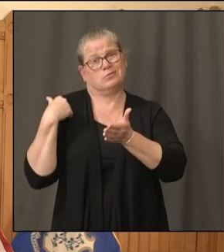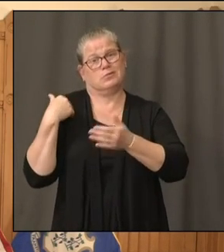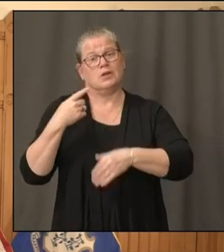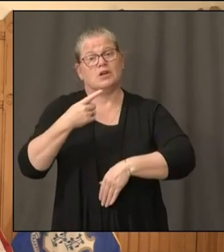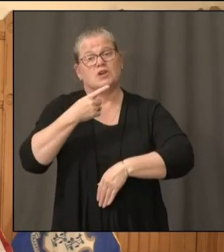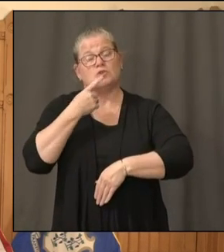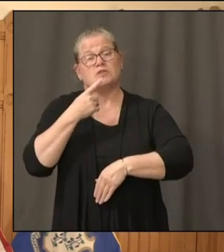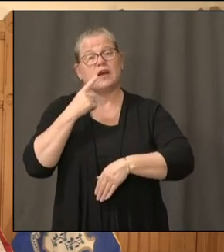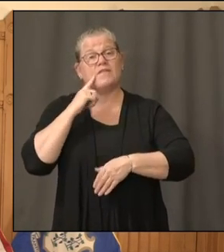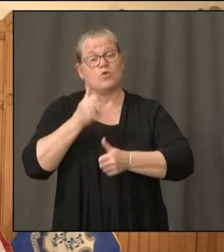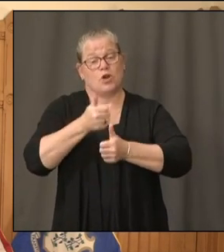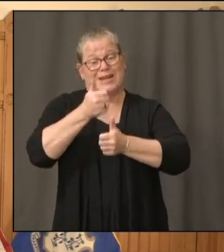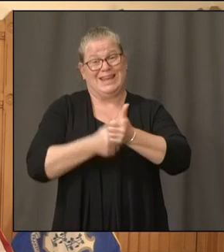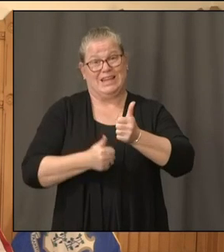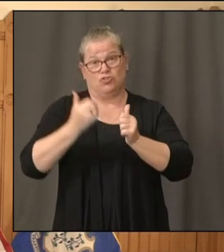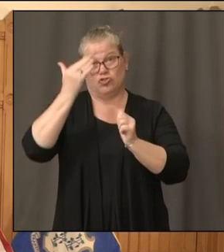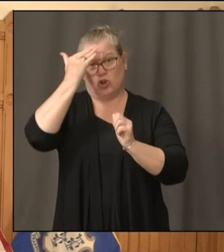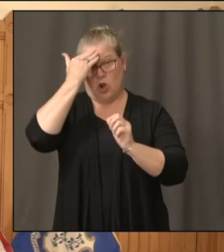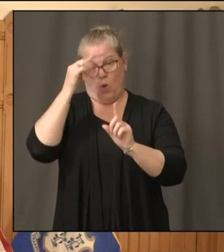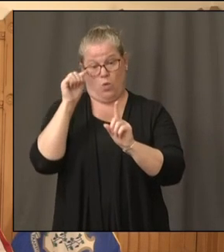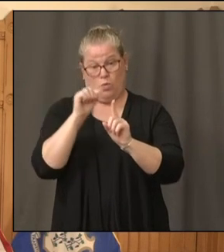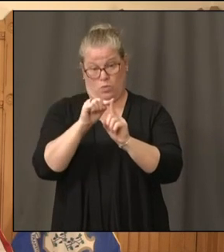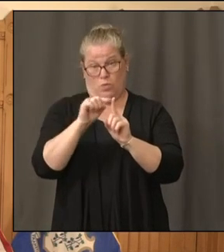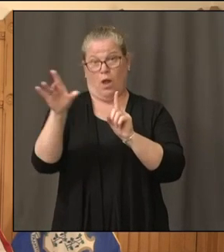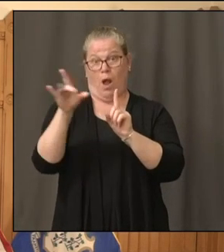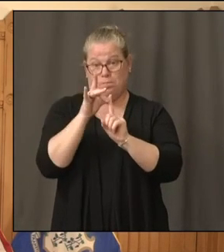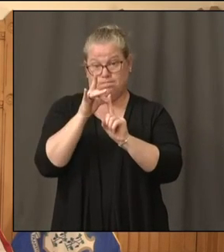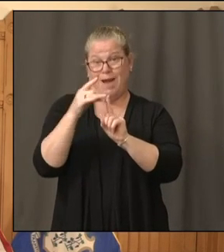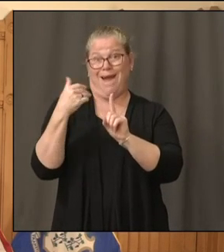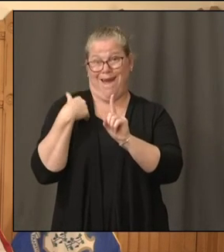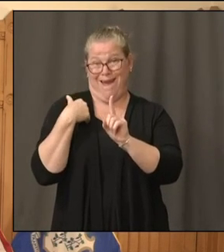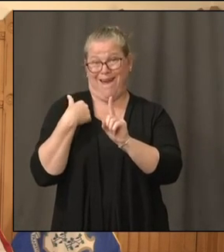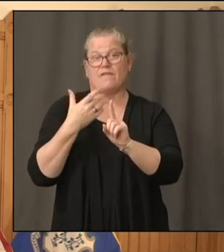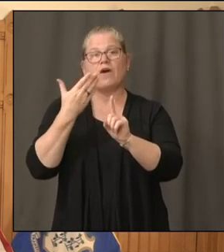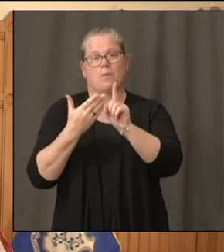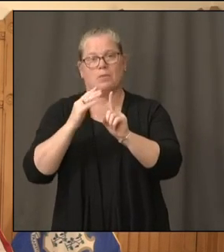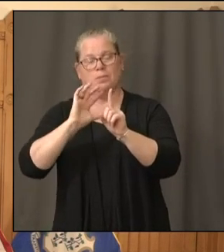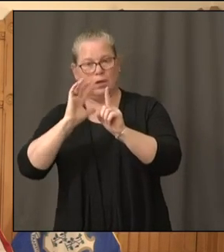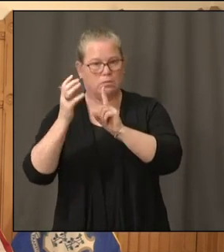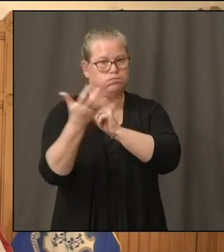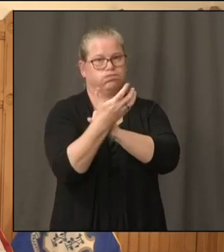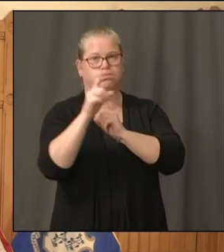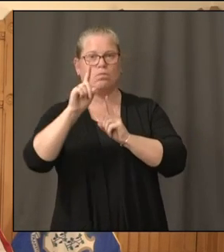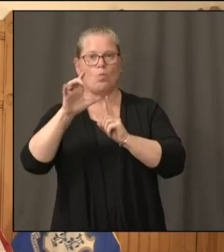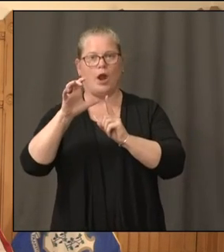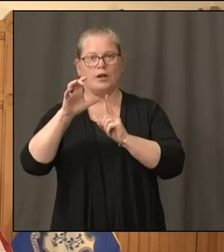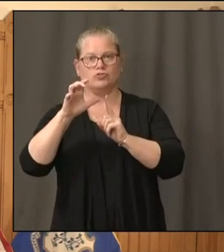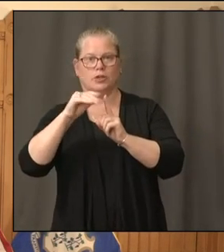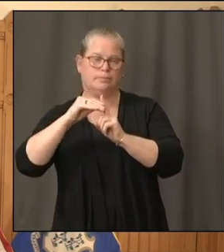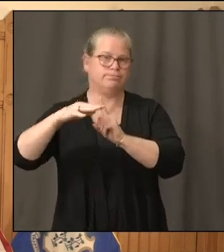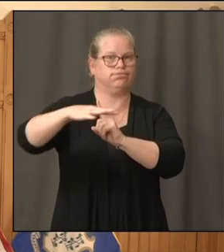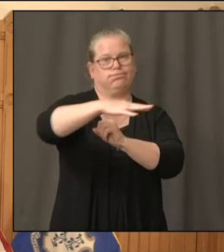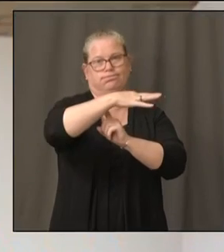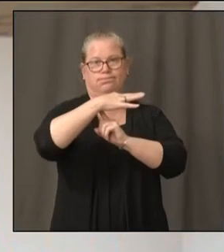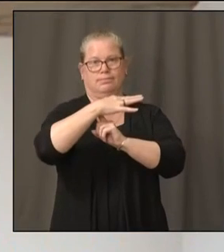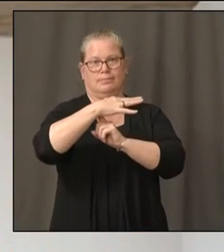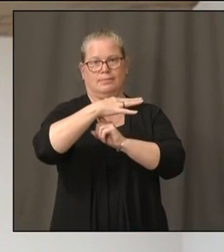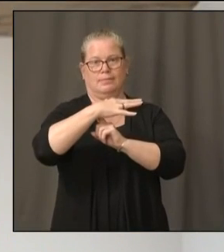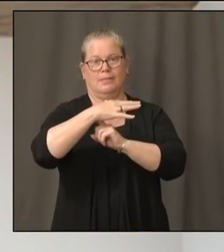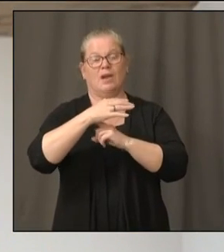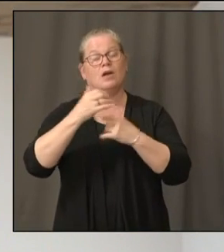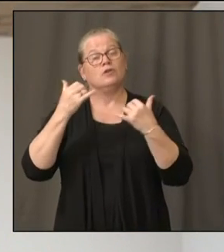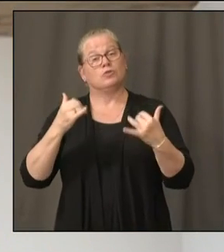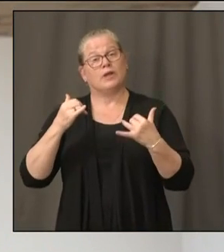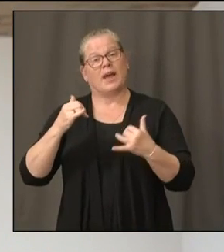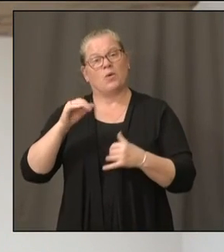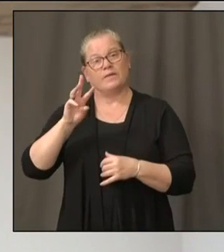for every single known case. So now we have 48,000 known cases. What's your best estimate on what we might